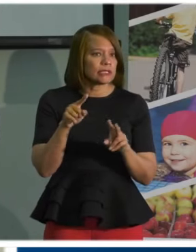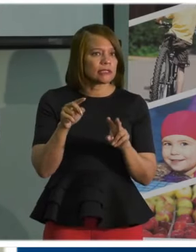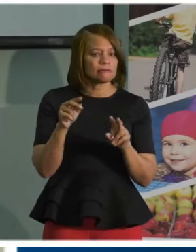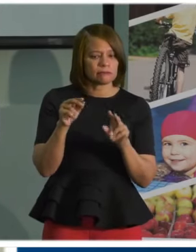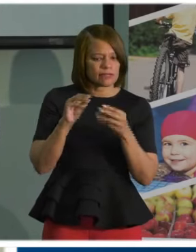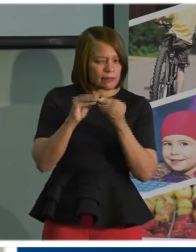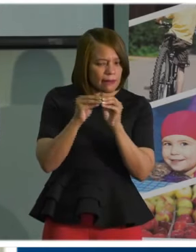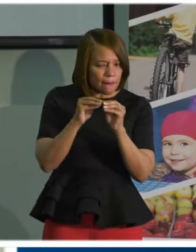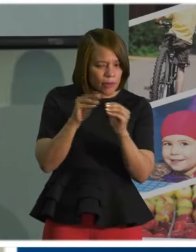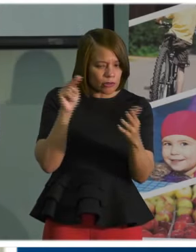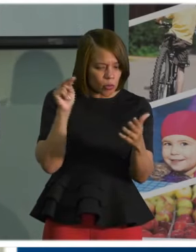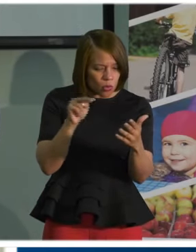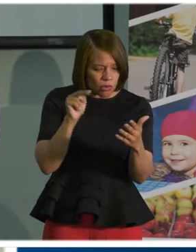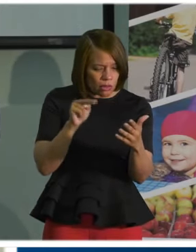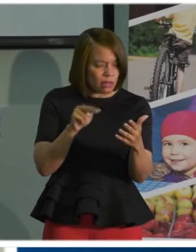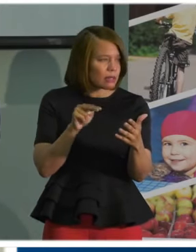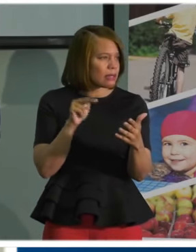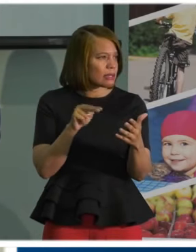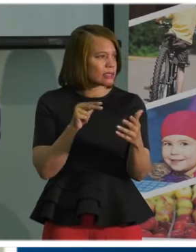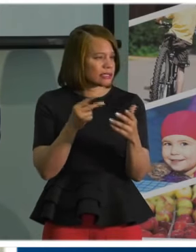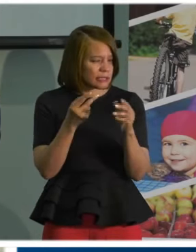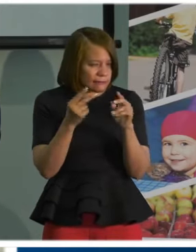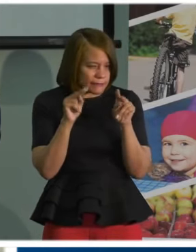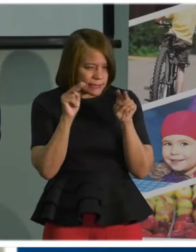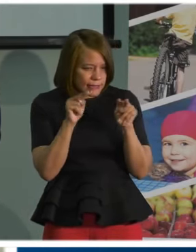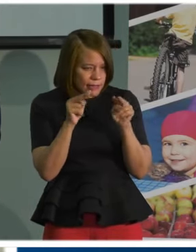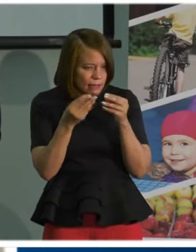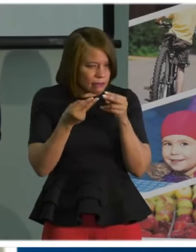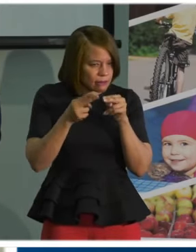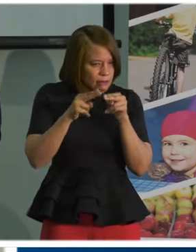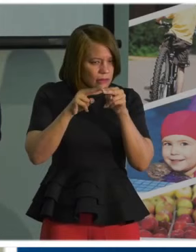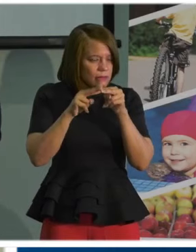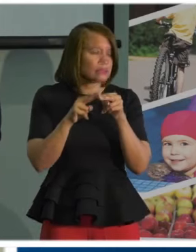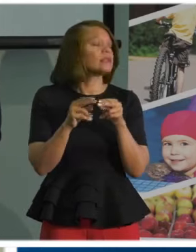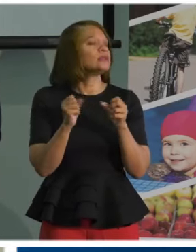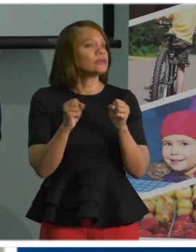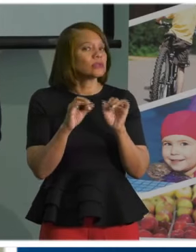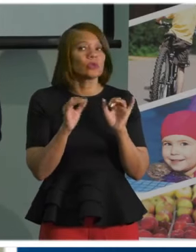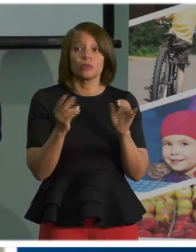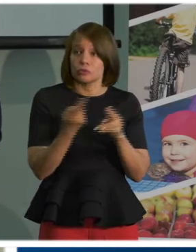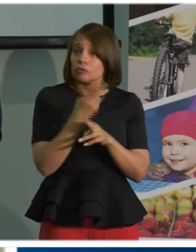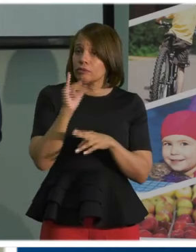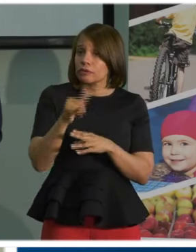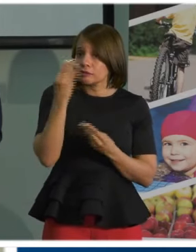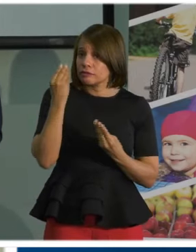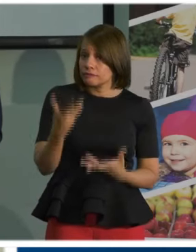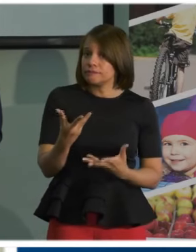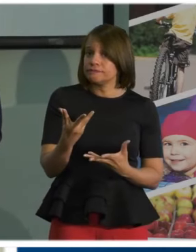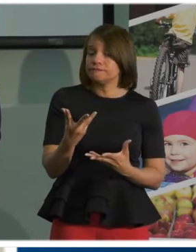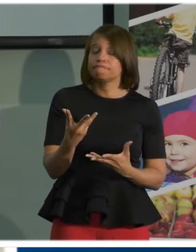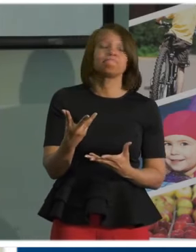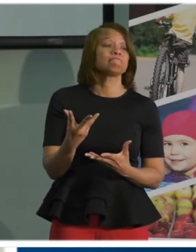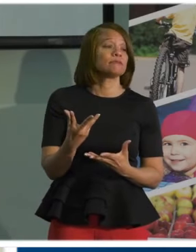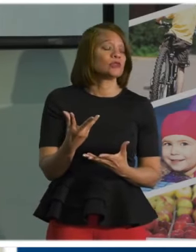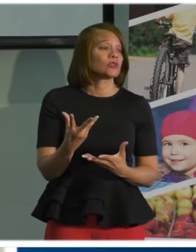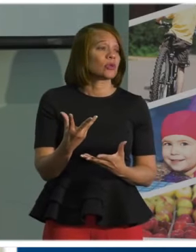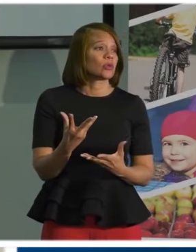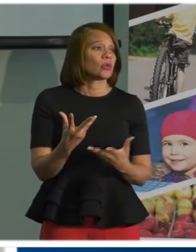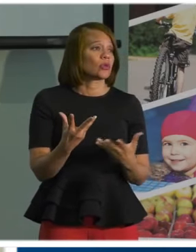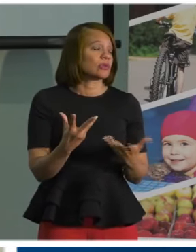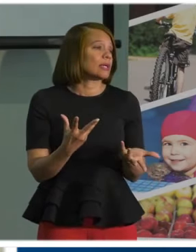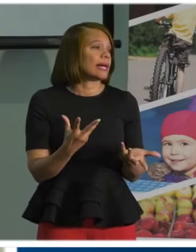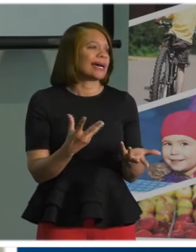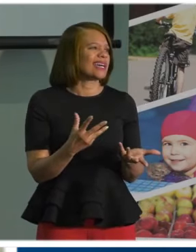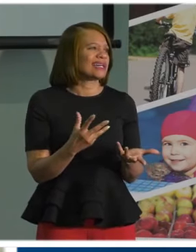days, and particularly over the last five days. Uh, and we knew it was time to act. And, uh, so, um, I don't necessarily